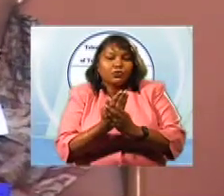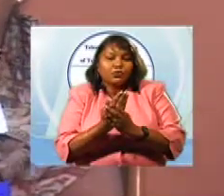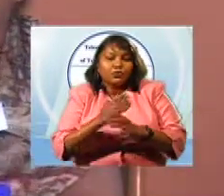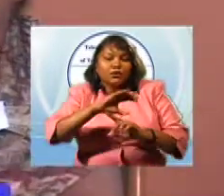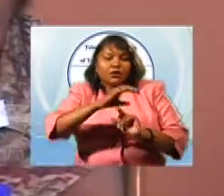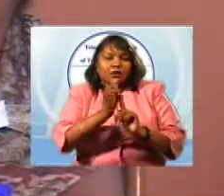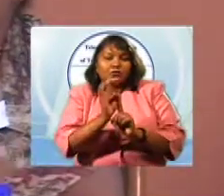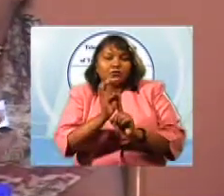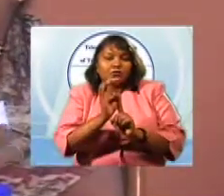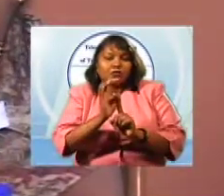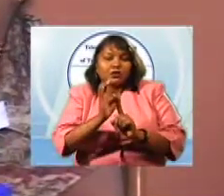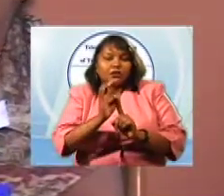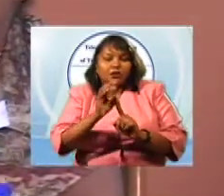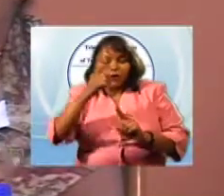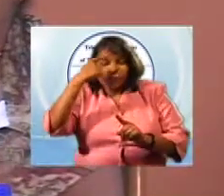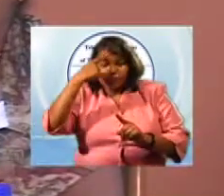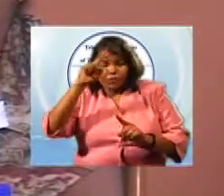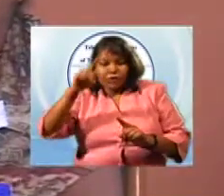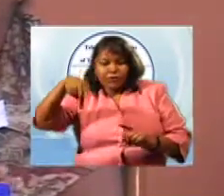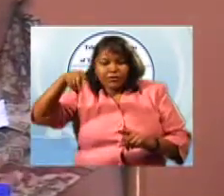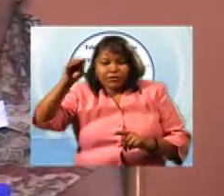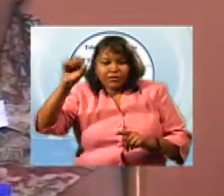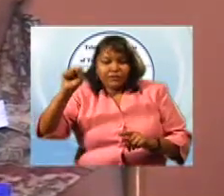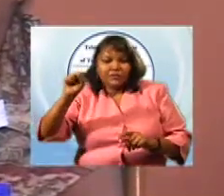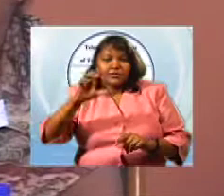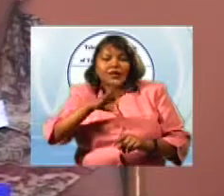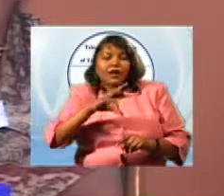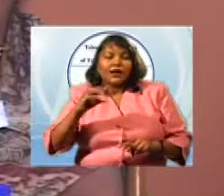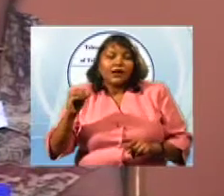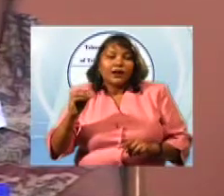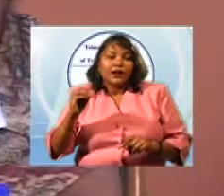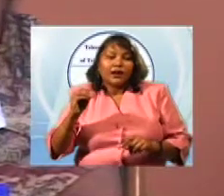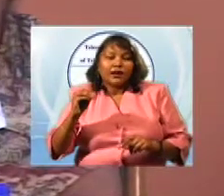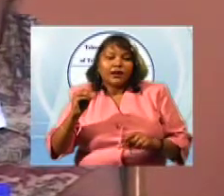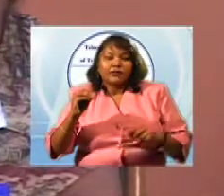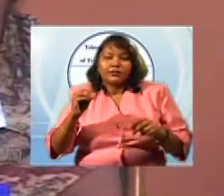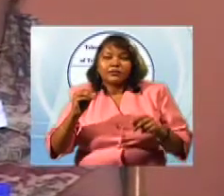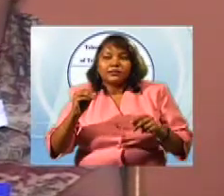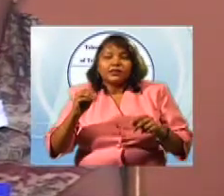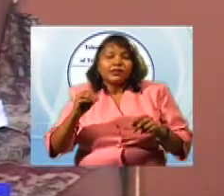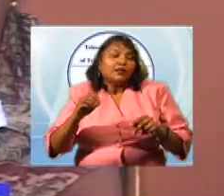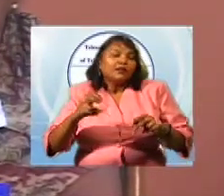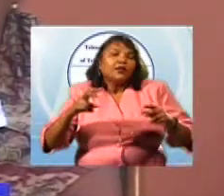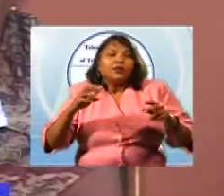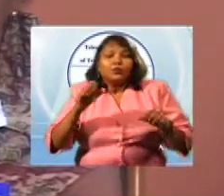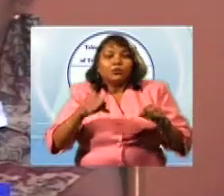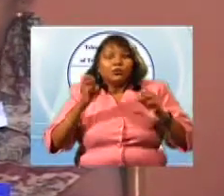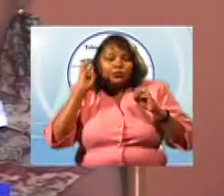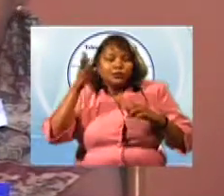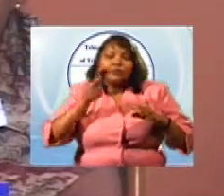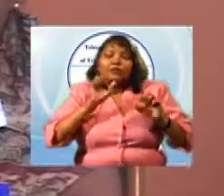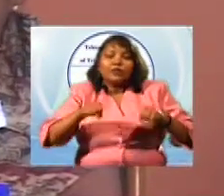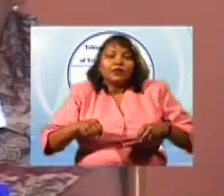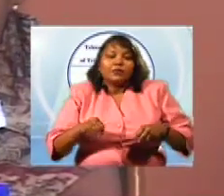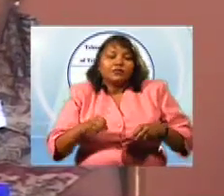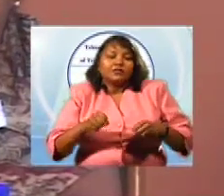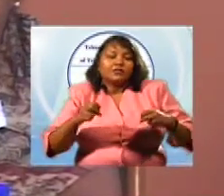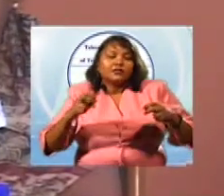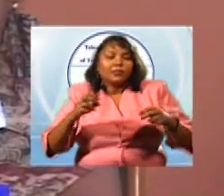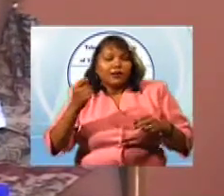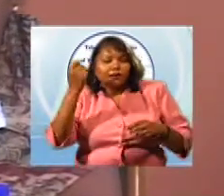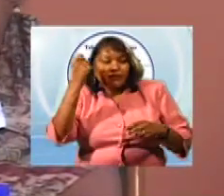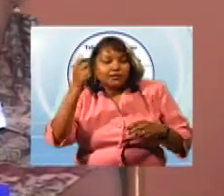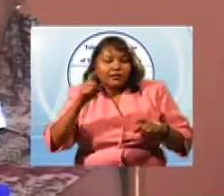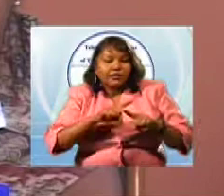suggests, while at the same time dealing with the forces that are going to be there that are going to be very clear